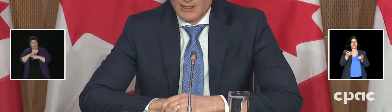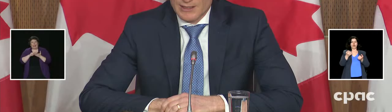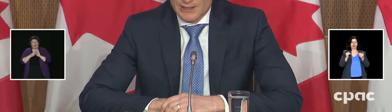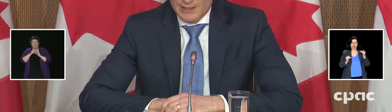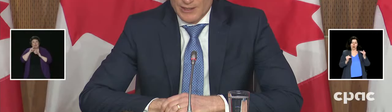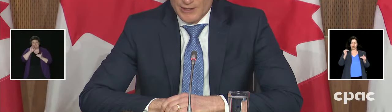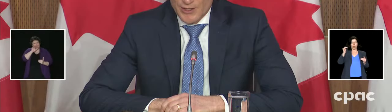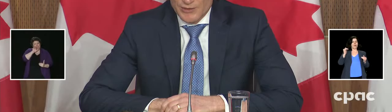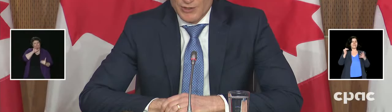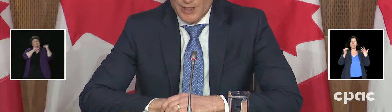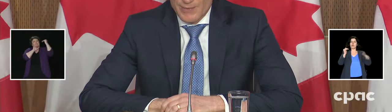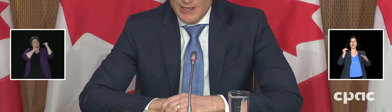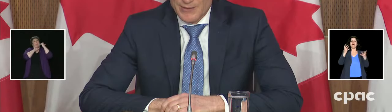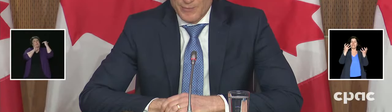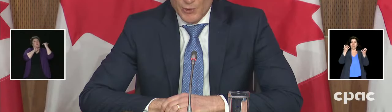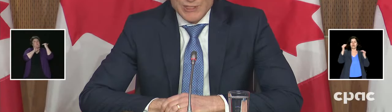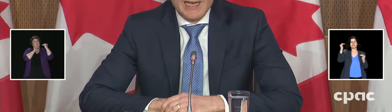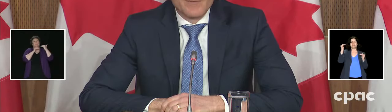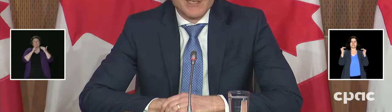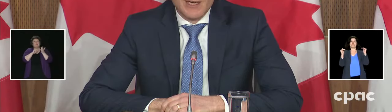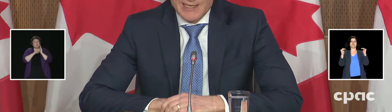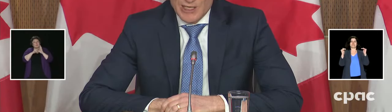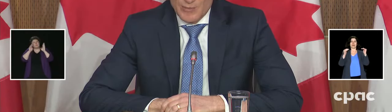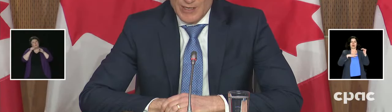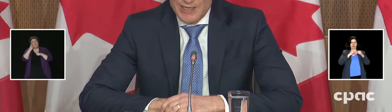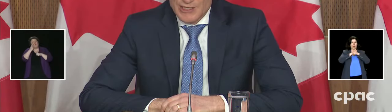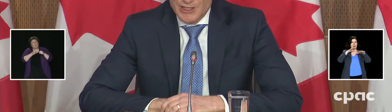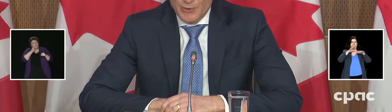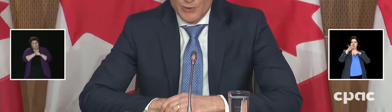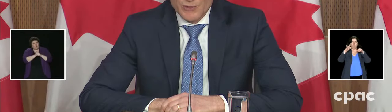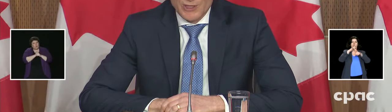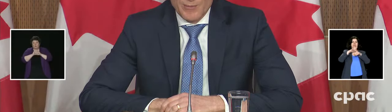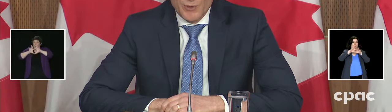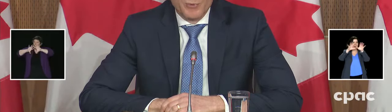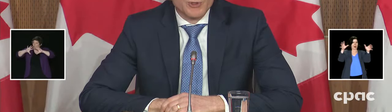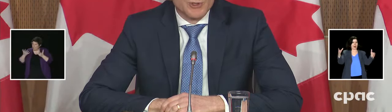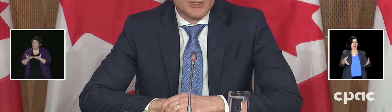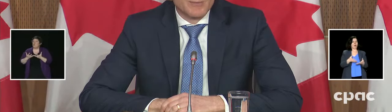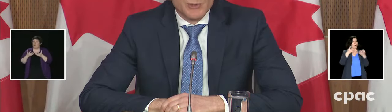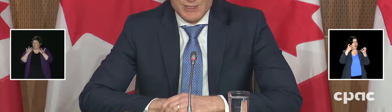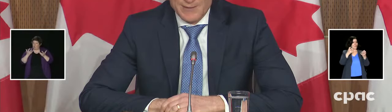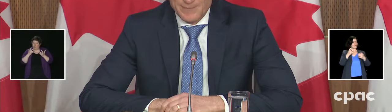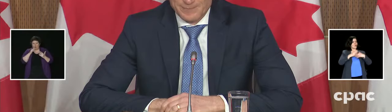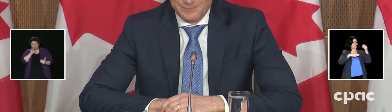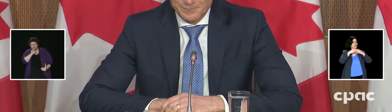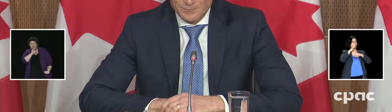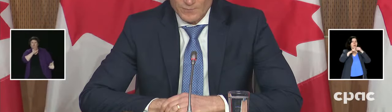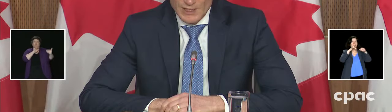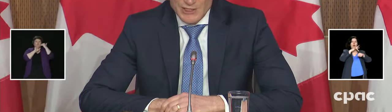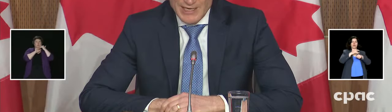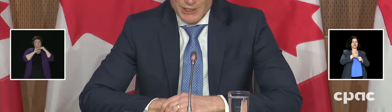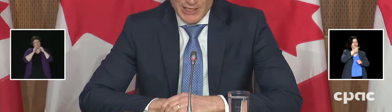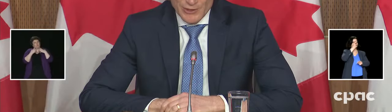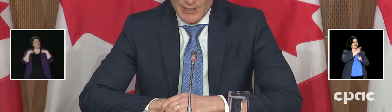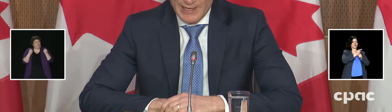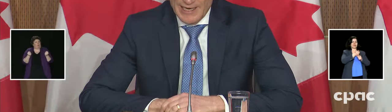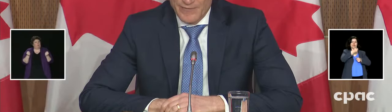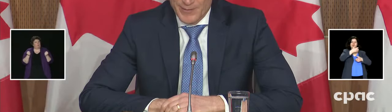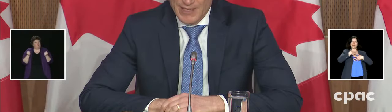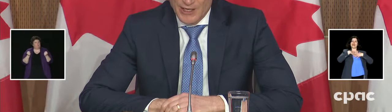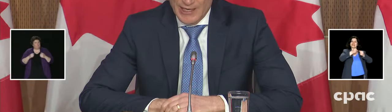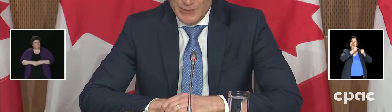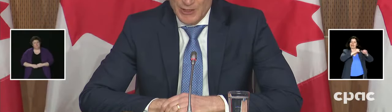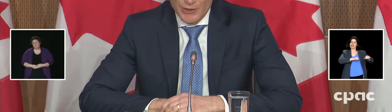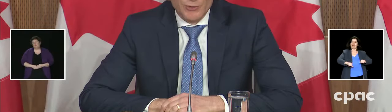in the cadre of a global campaign to gather people to build a more just and more sain world. I am therefore